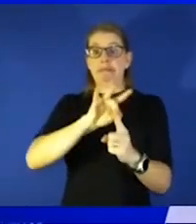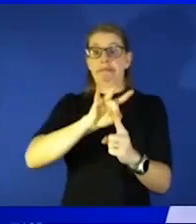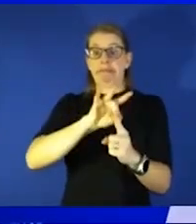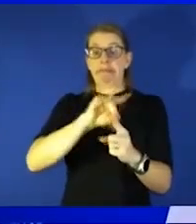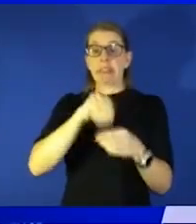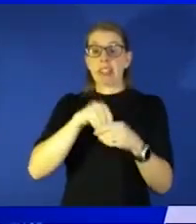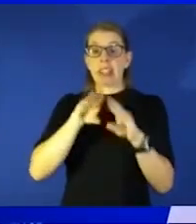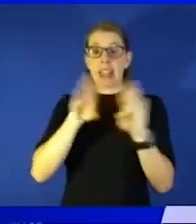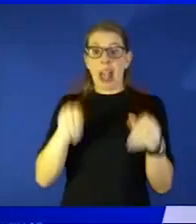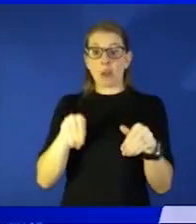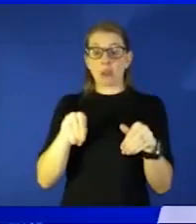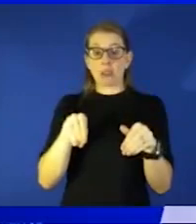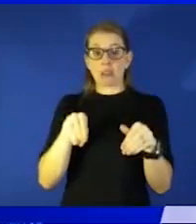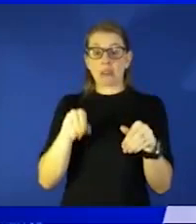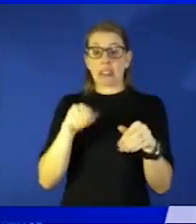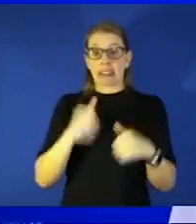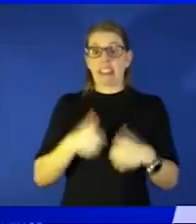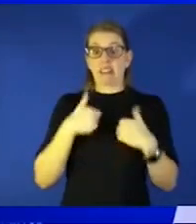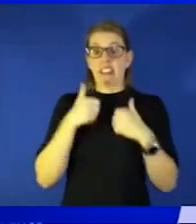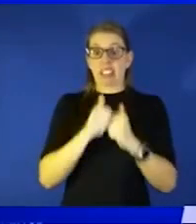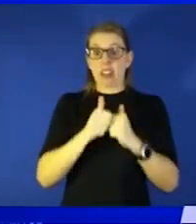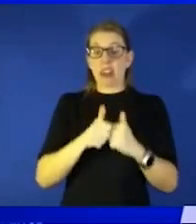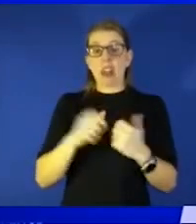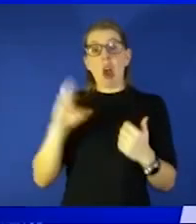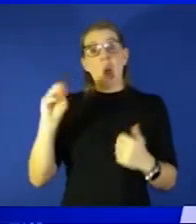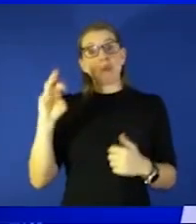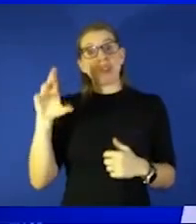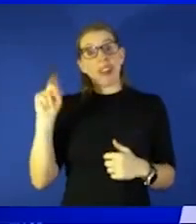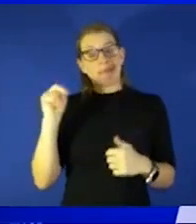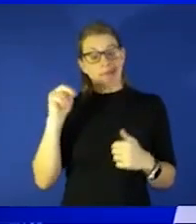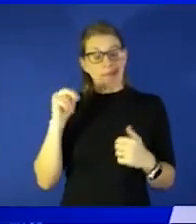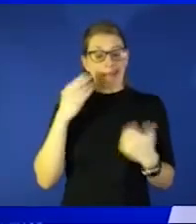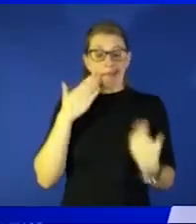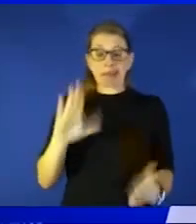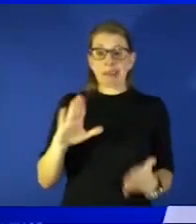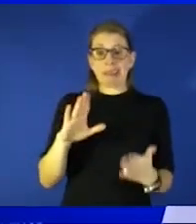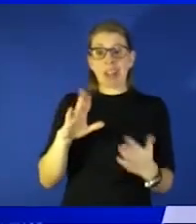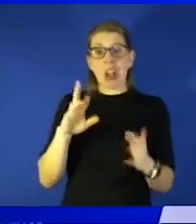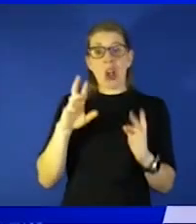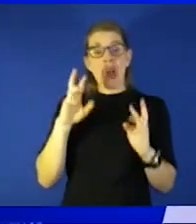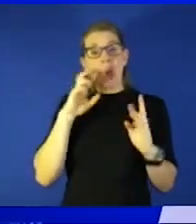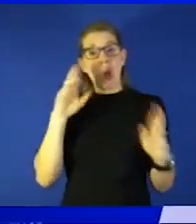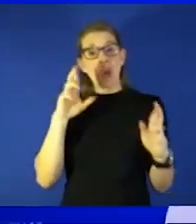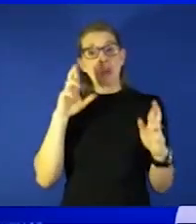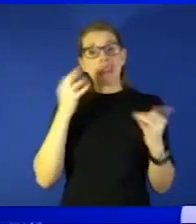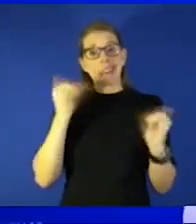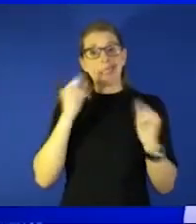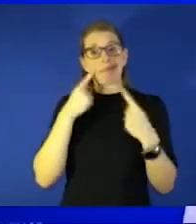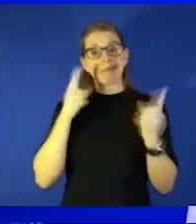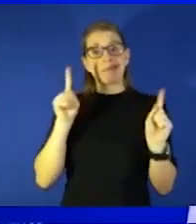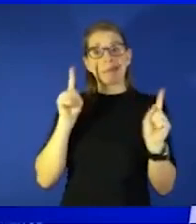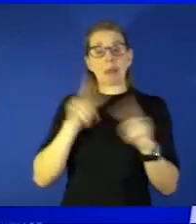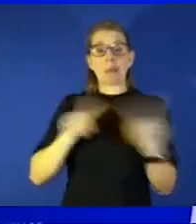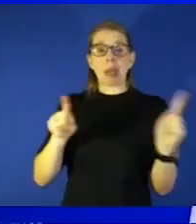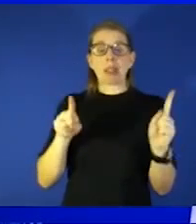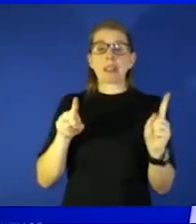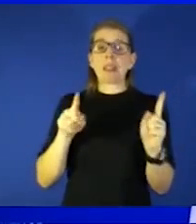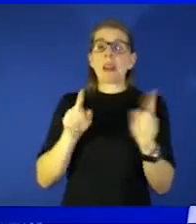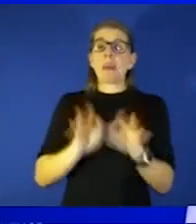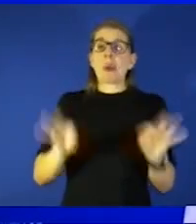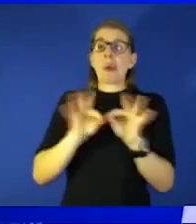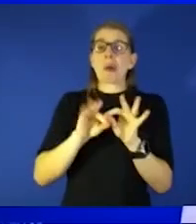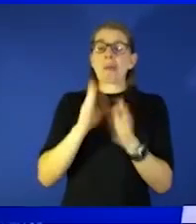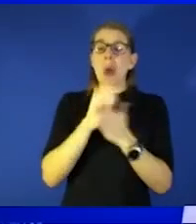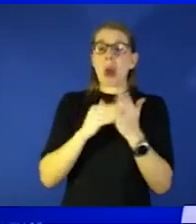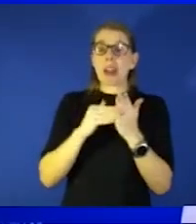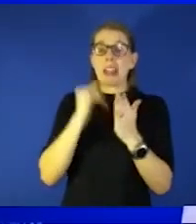we don't know we would hope that would play up but overall i think the main part is that even if your peak viral load